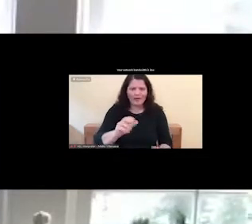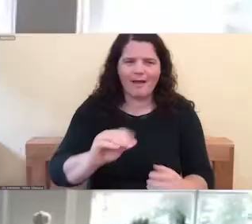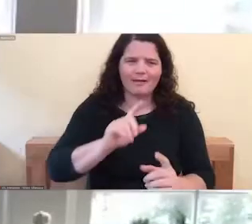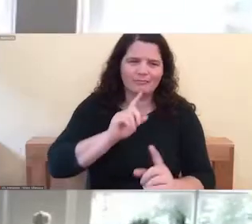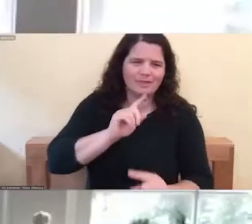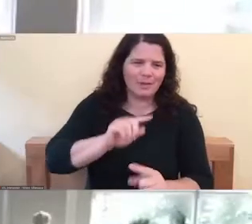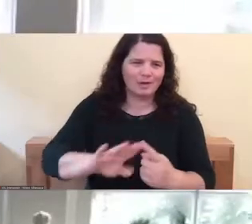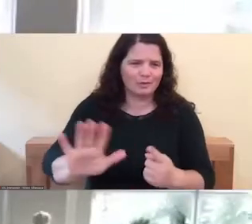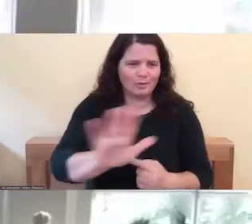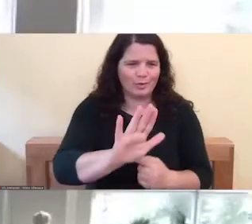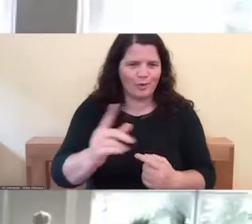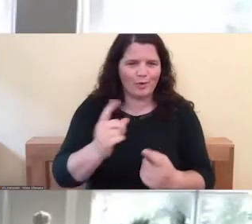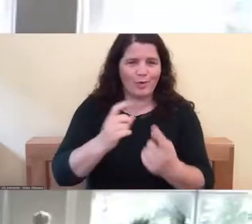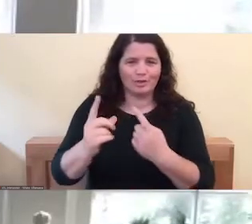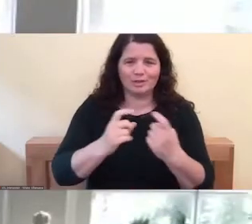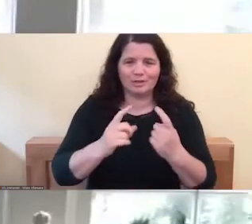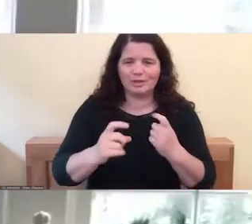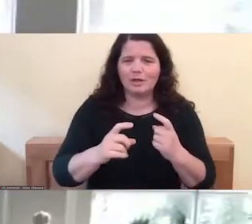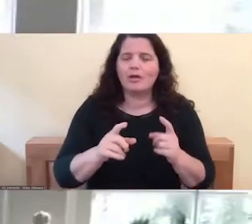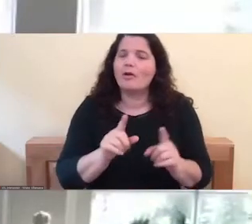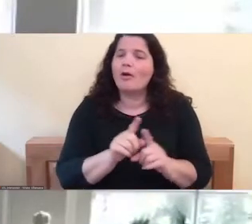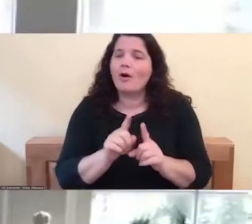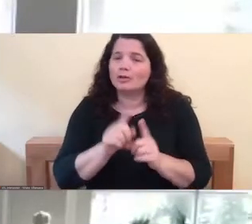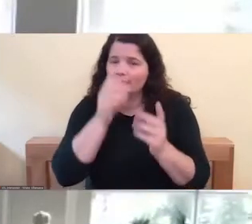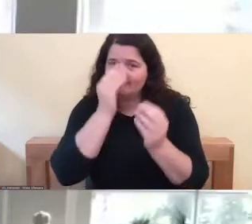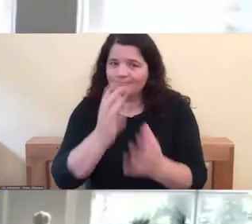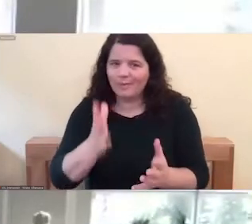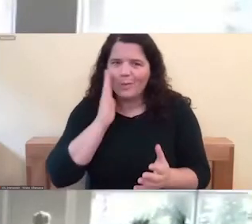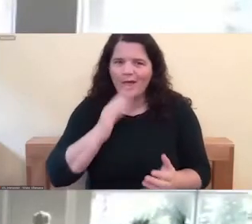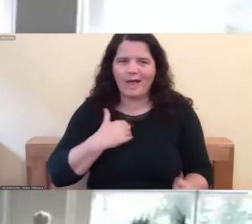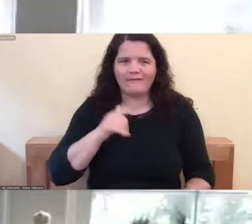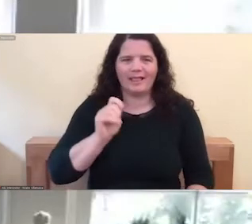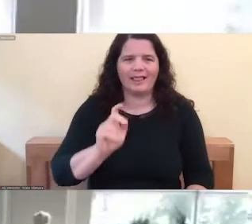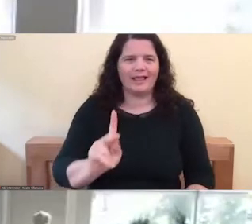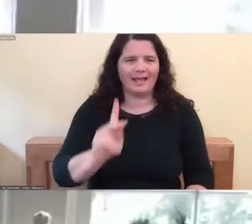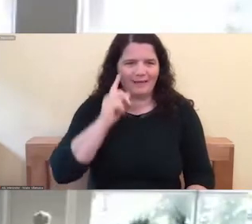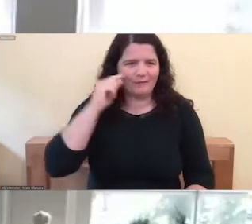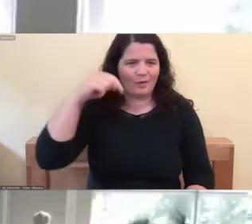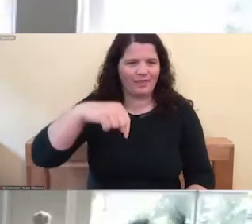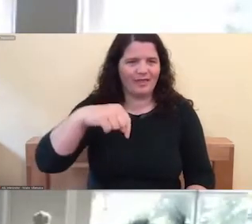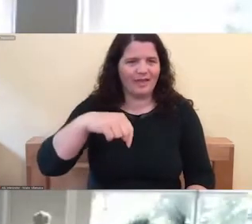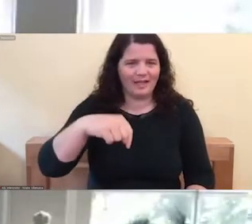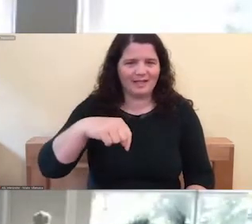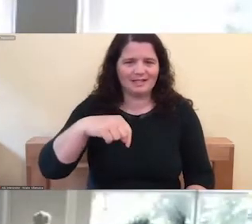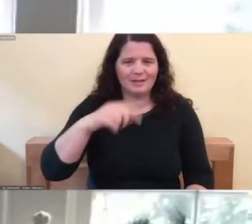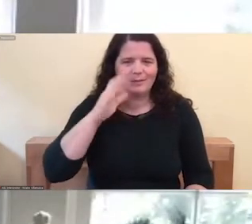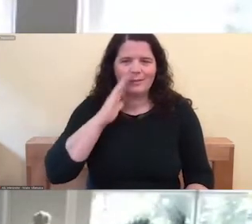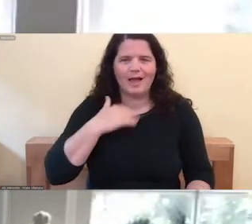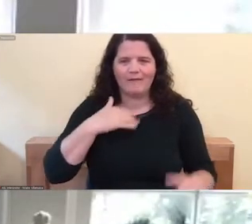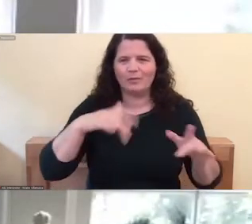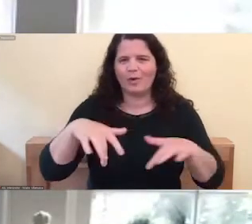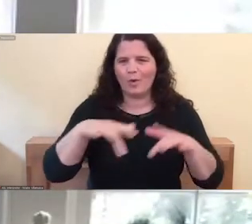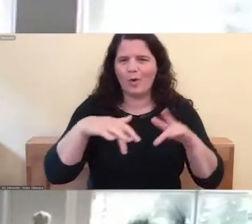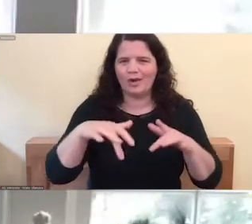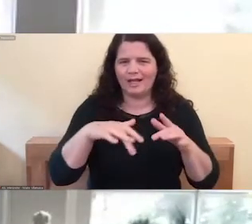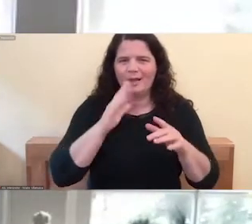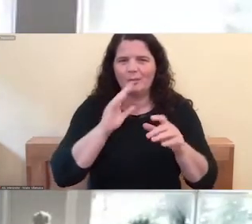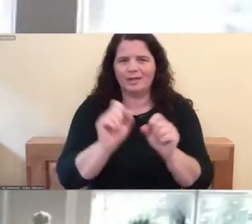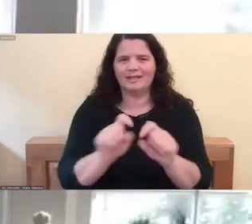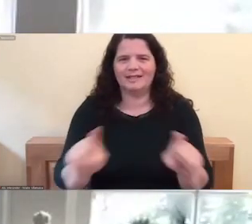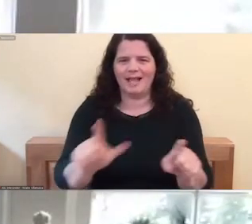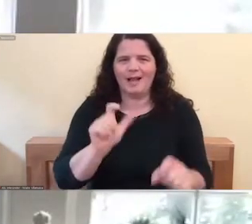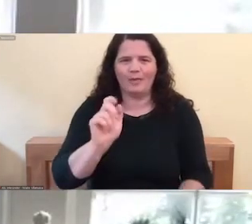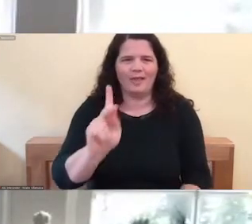remember that you'll receive a link to today's session for the recording and that will be